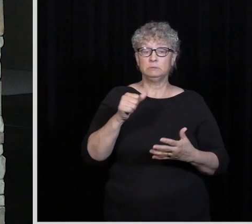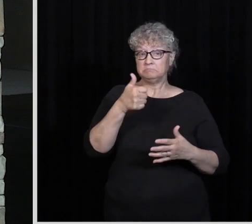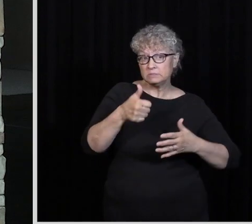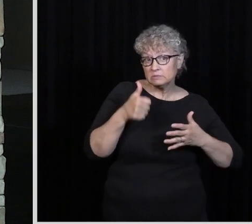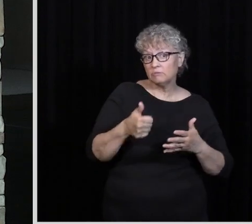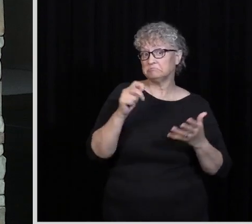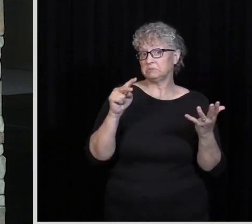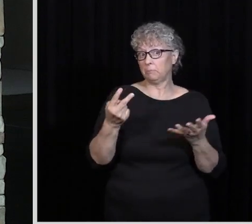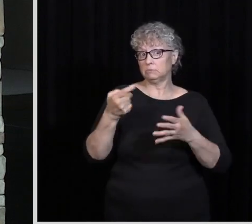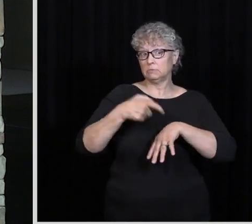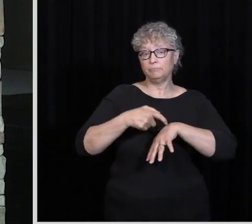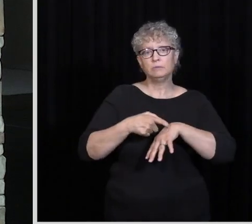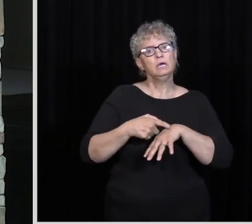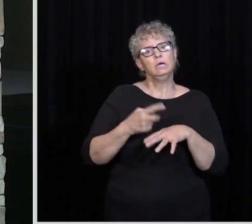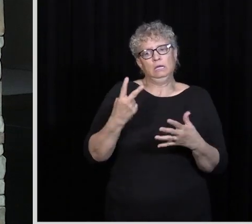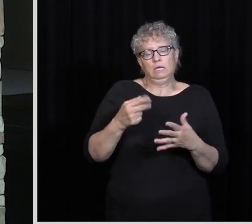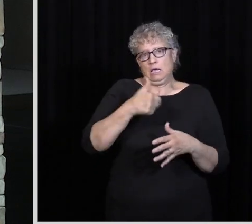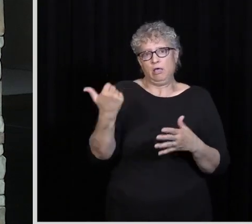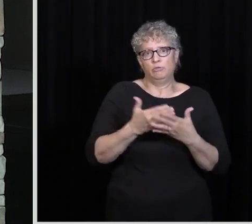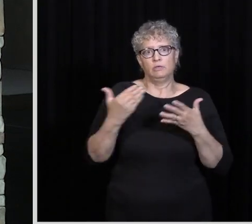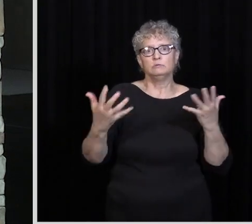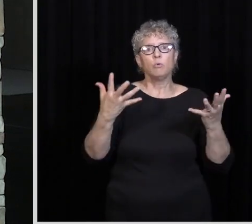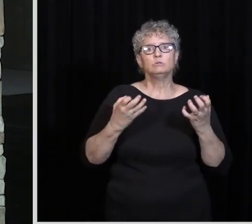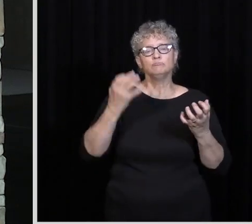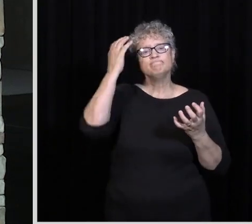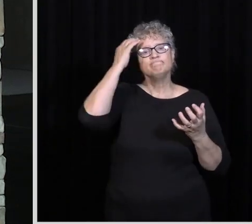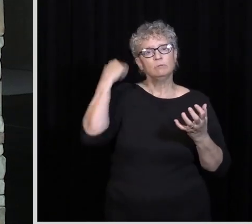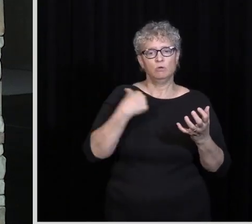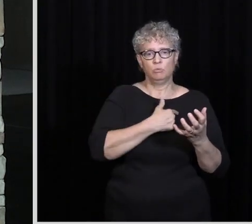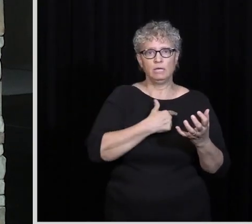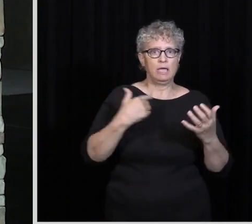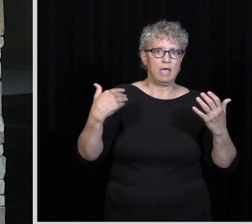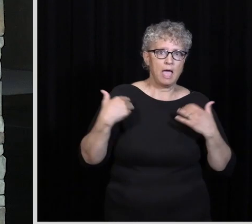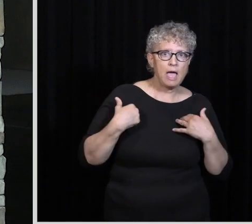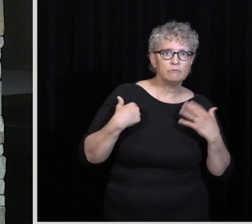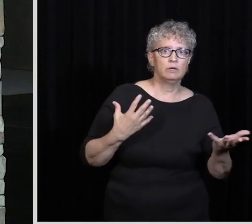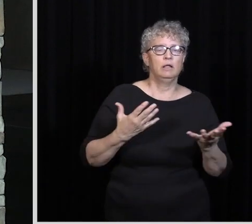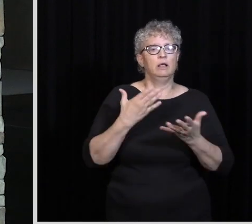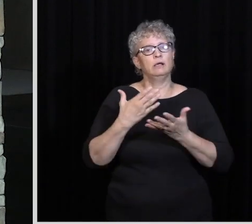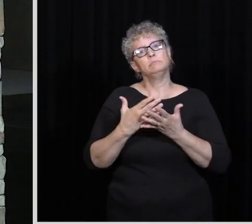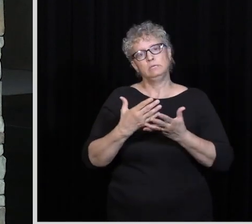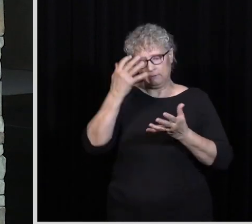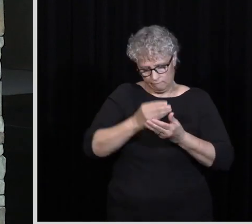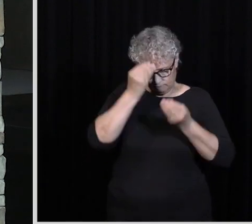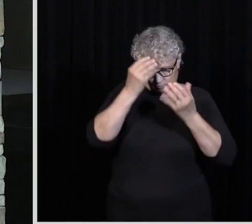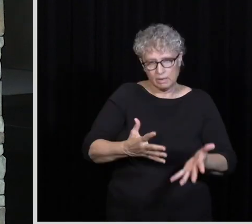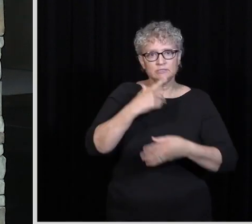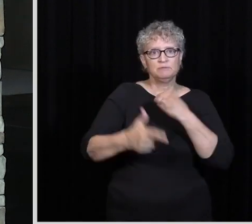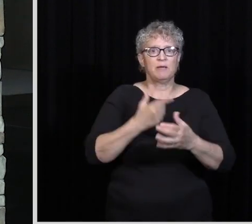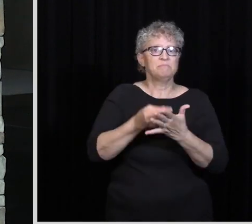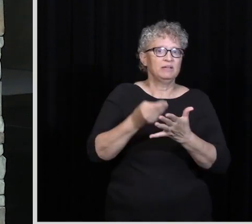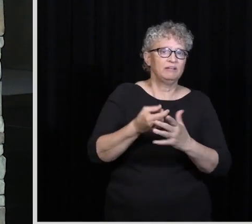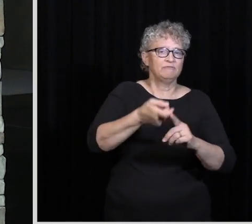on board with that. A couple other things I just want you to be aware of. We've started receiving updates from Gift about the money we sent to Malawi, and